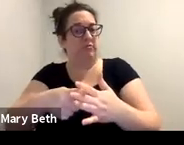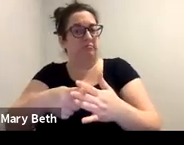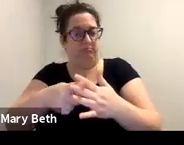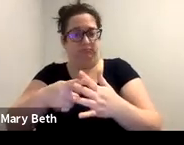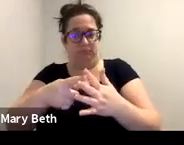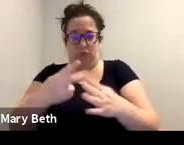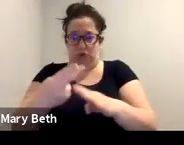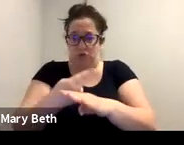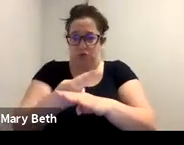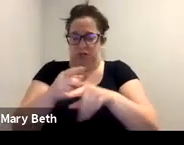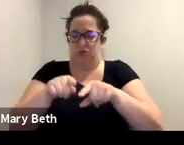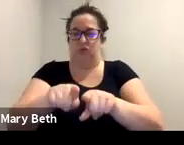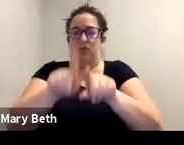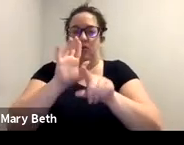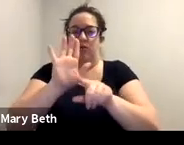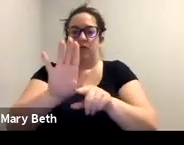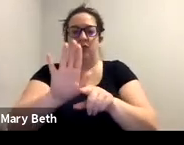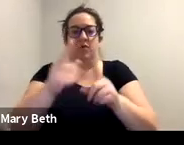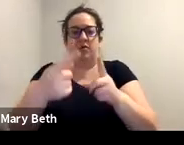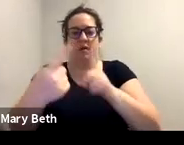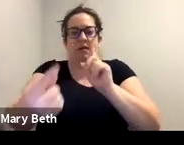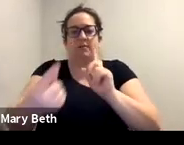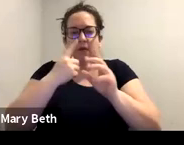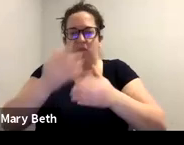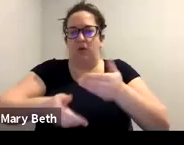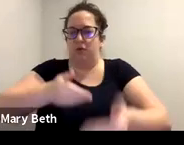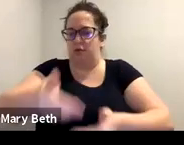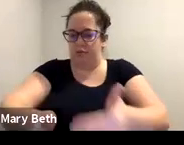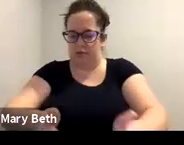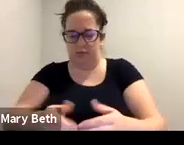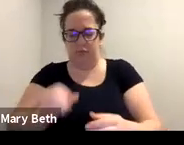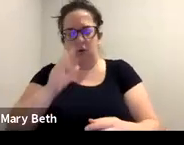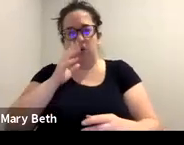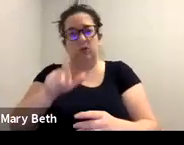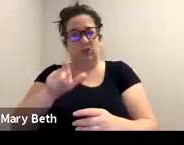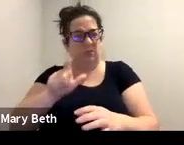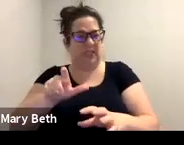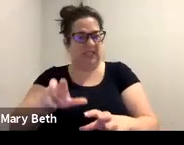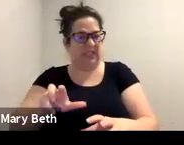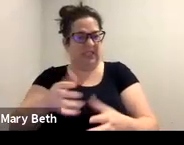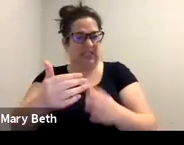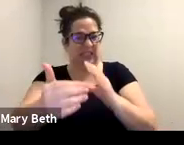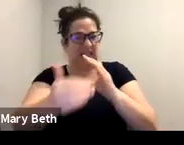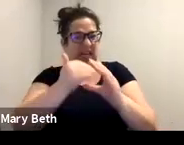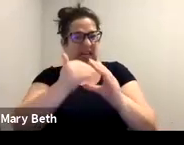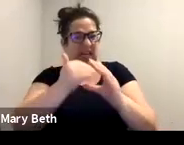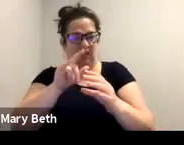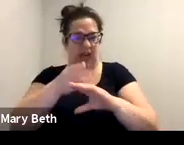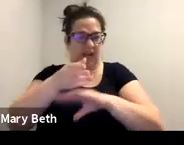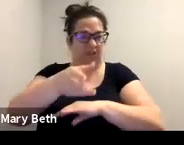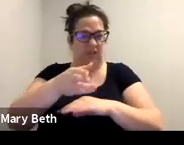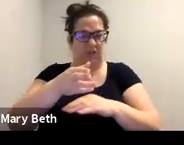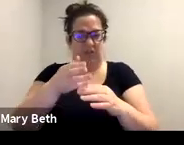So you should be getting that after, after the presentation. So welcome. Thank you for